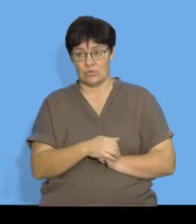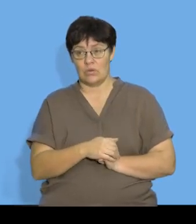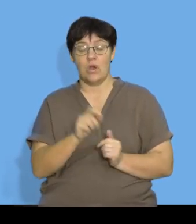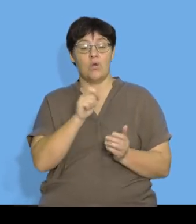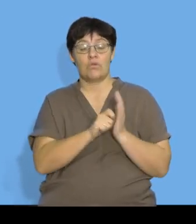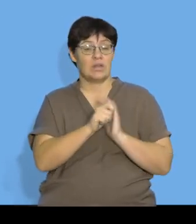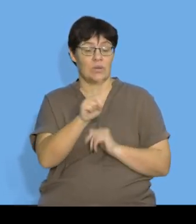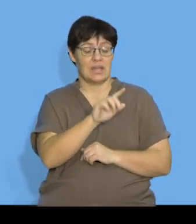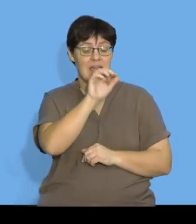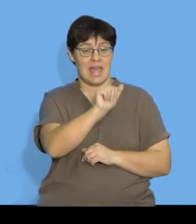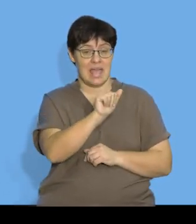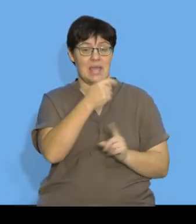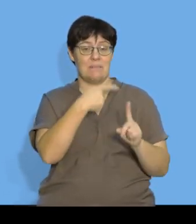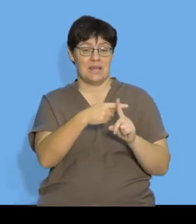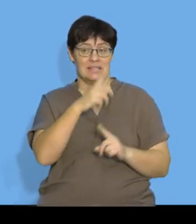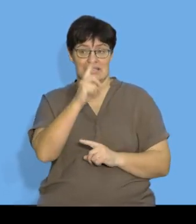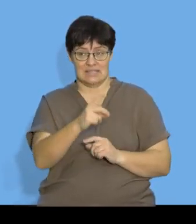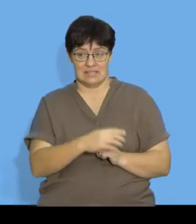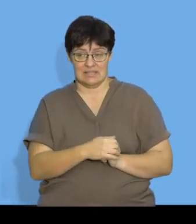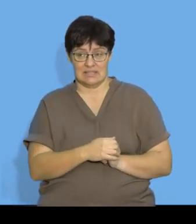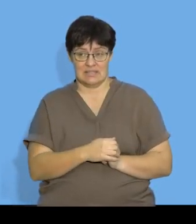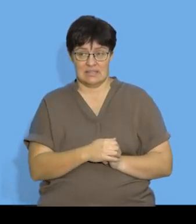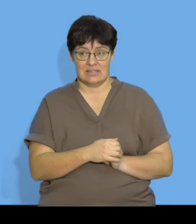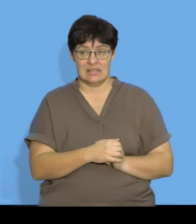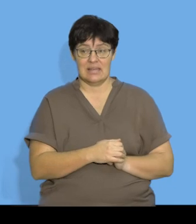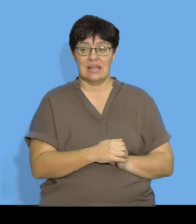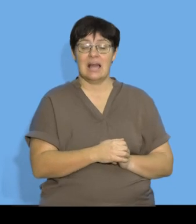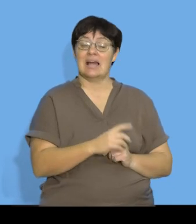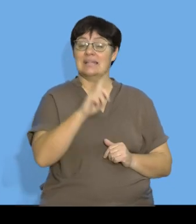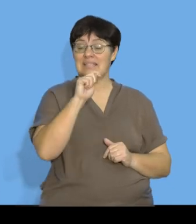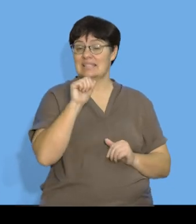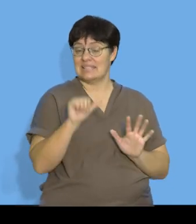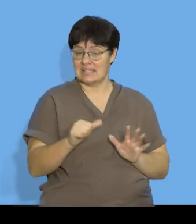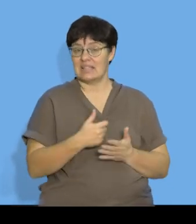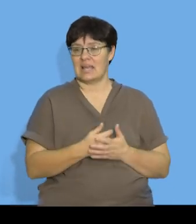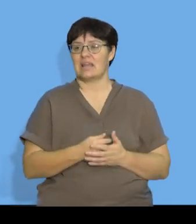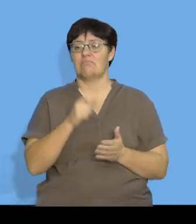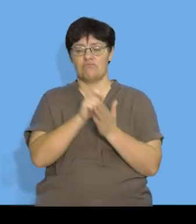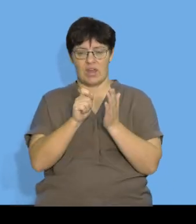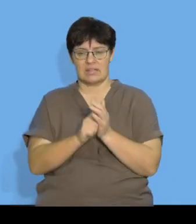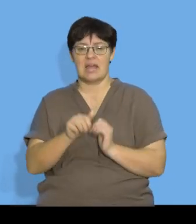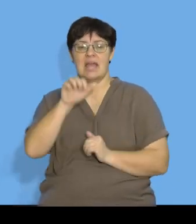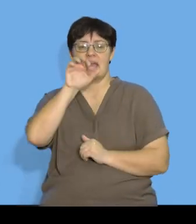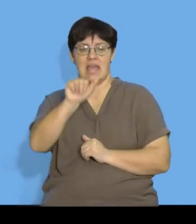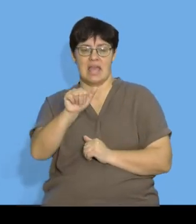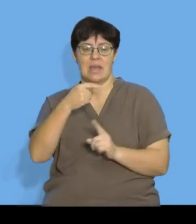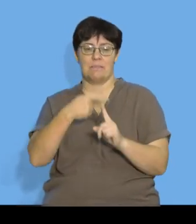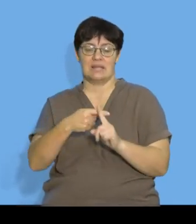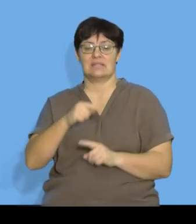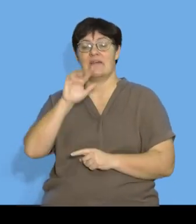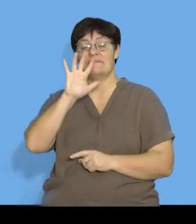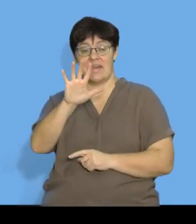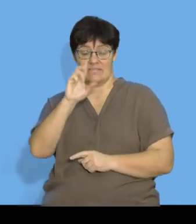plus d t6 can be written as a plus 5d